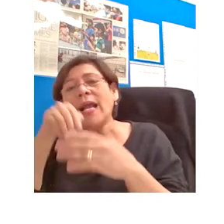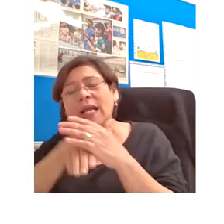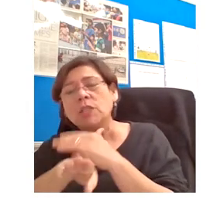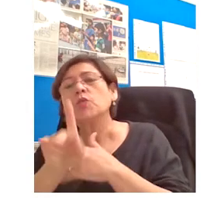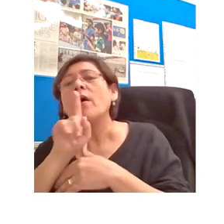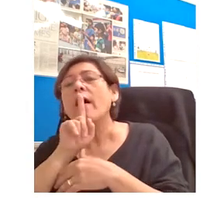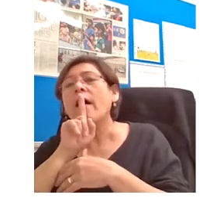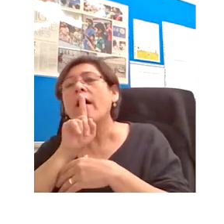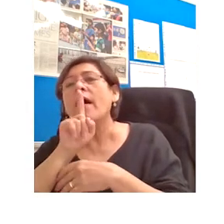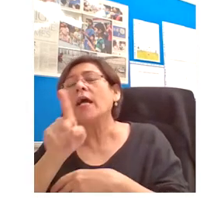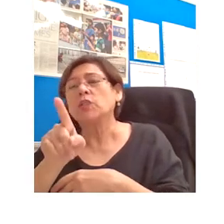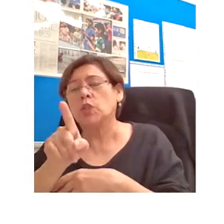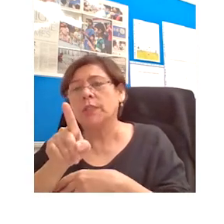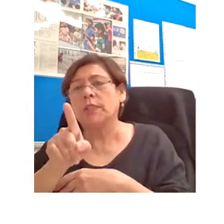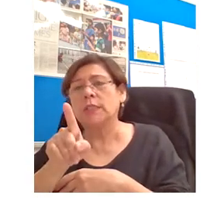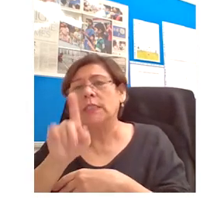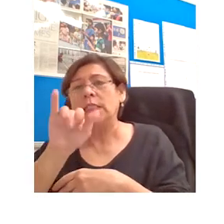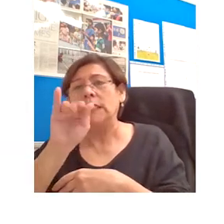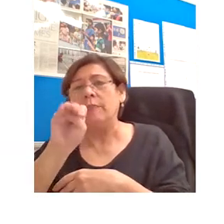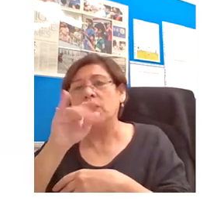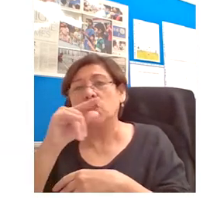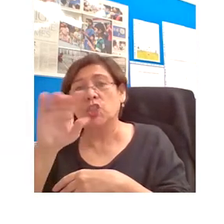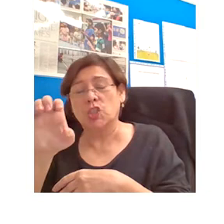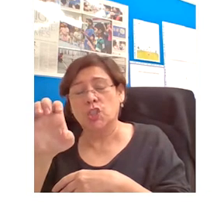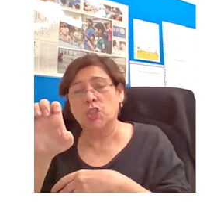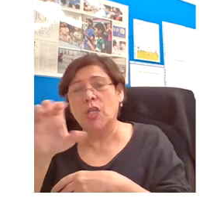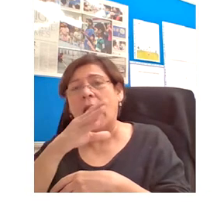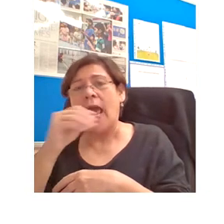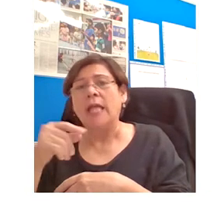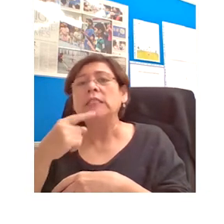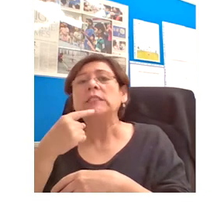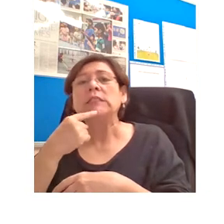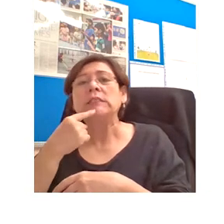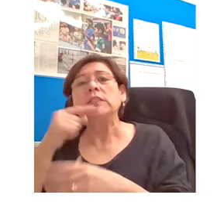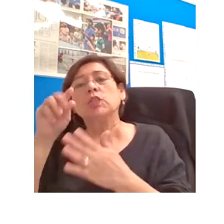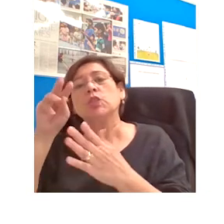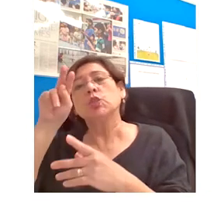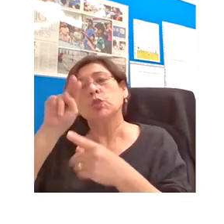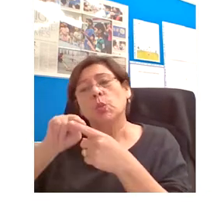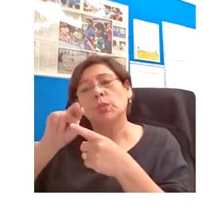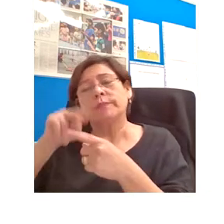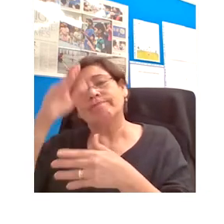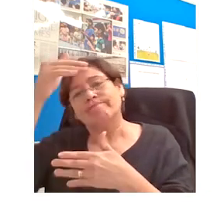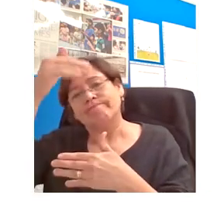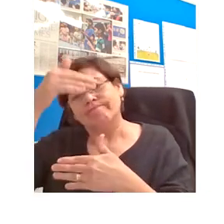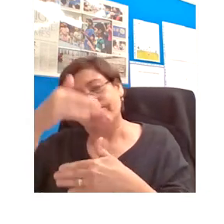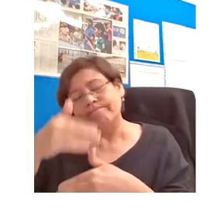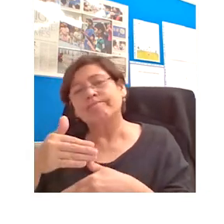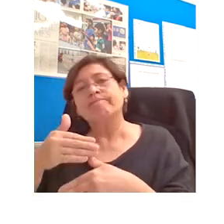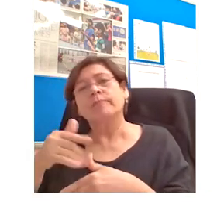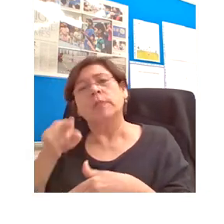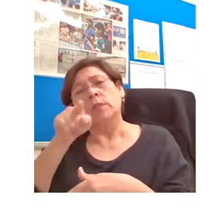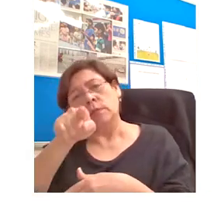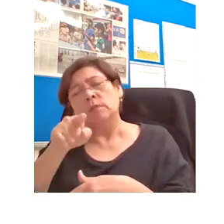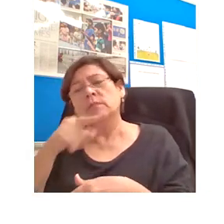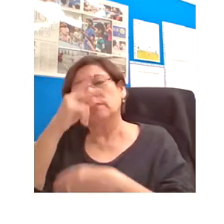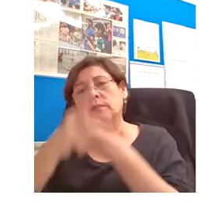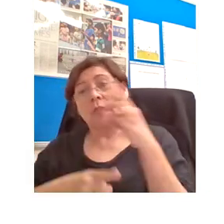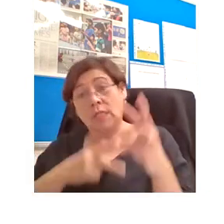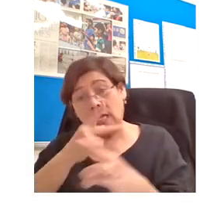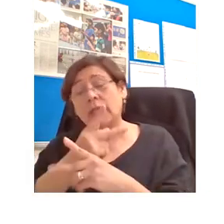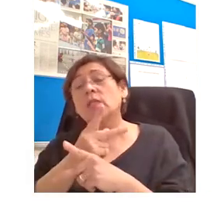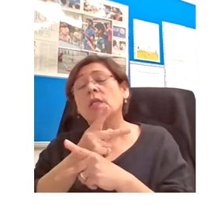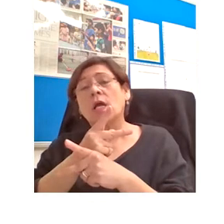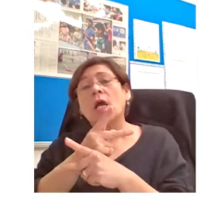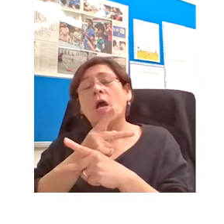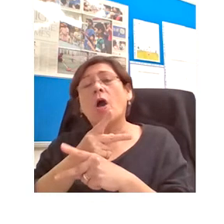images themselves and the commentary on them. And this is the kind of page which turns up at